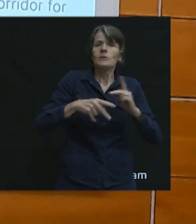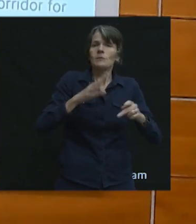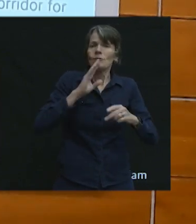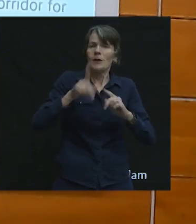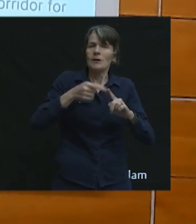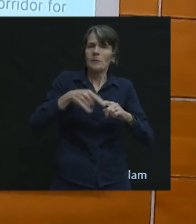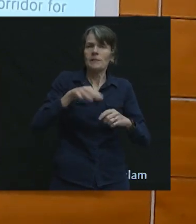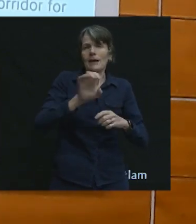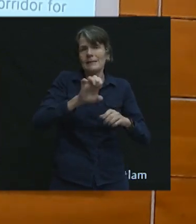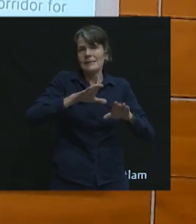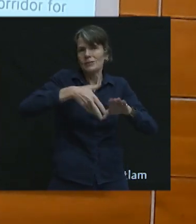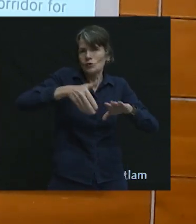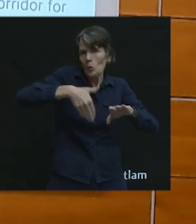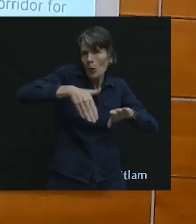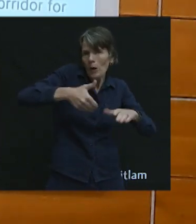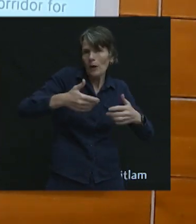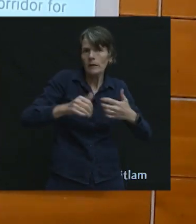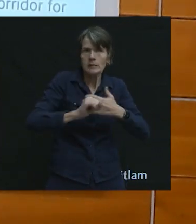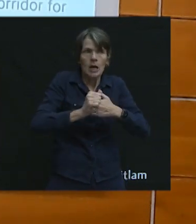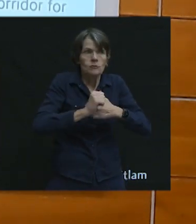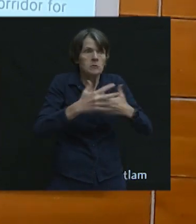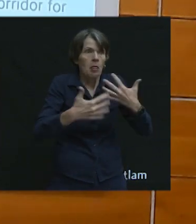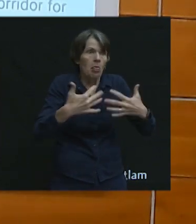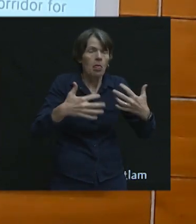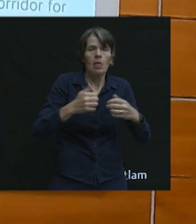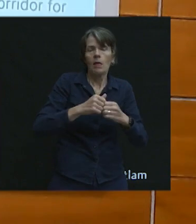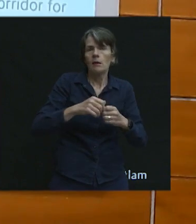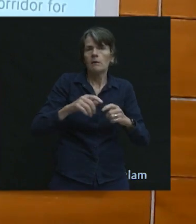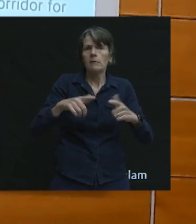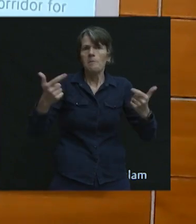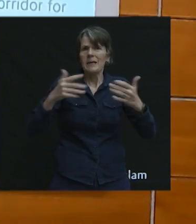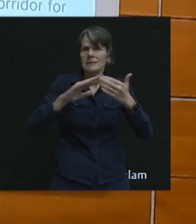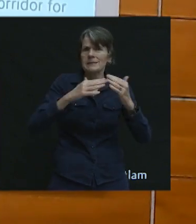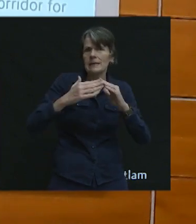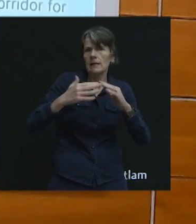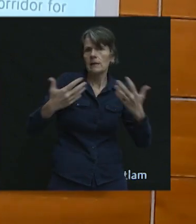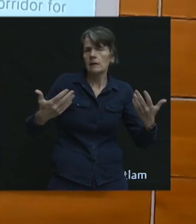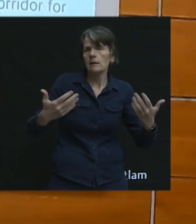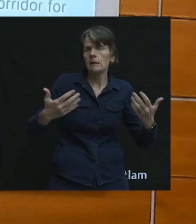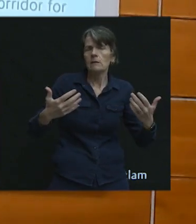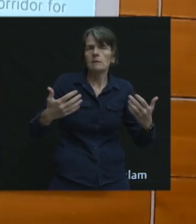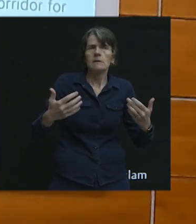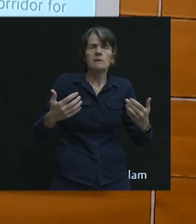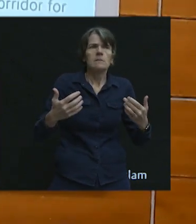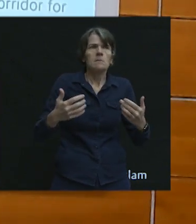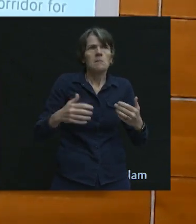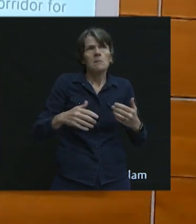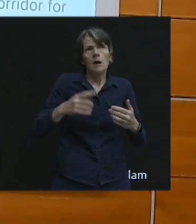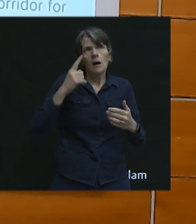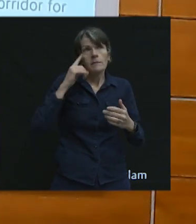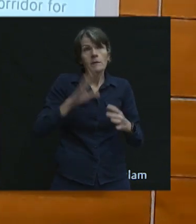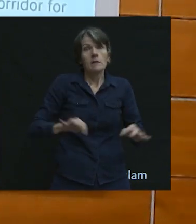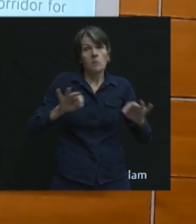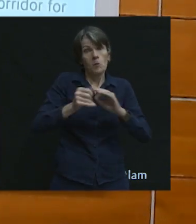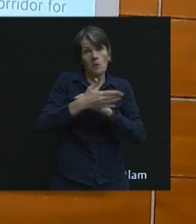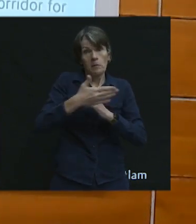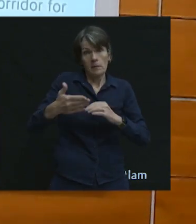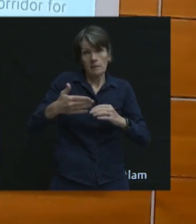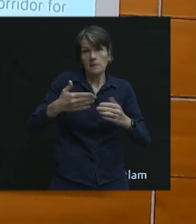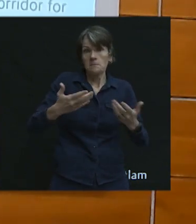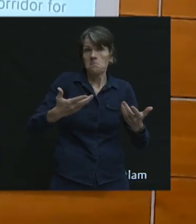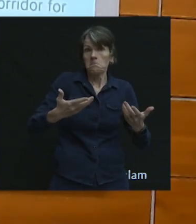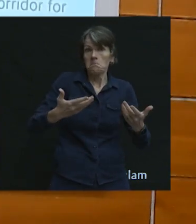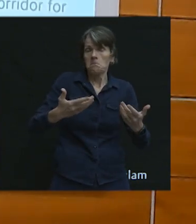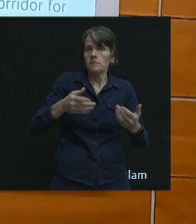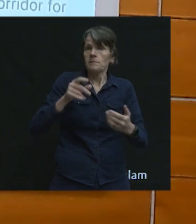about this, people who are in cities with large numbers of e-scooter users on them, I think that the major point to take home is